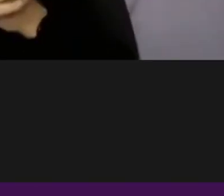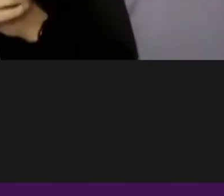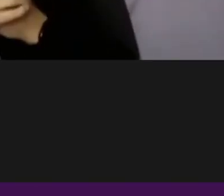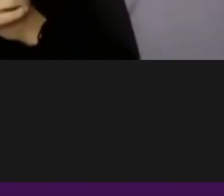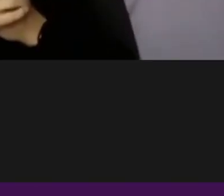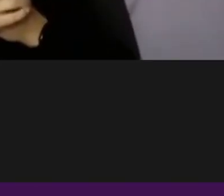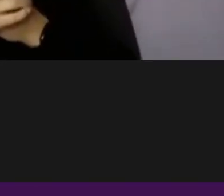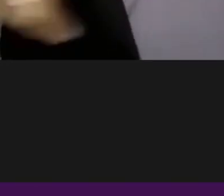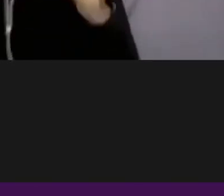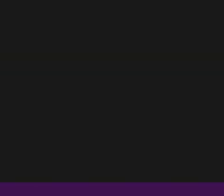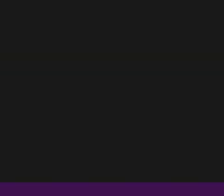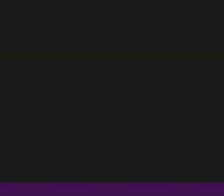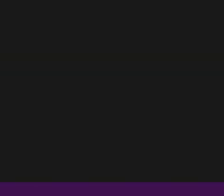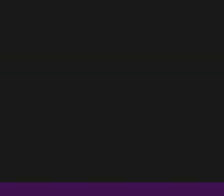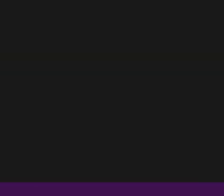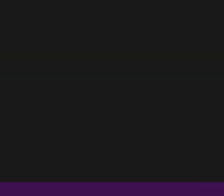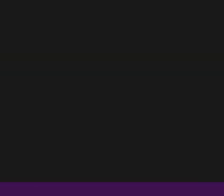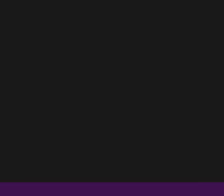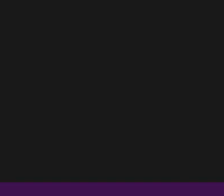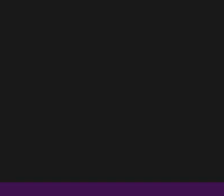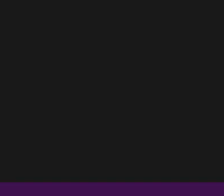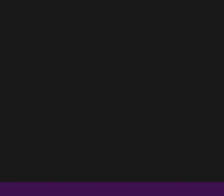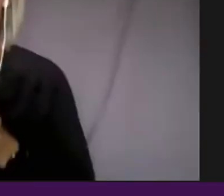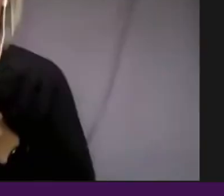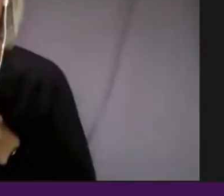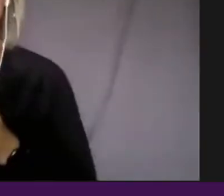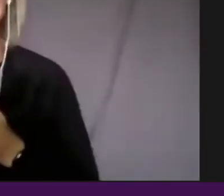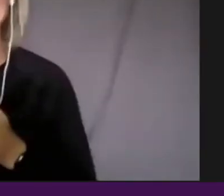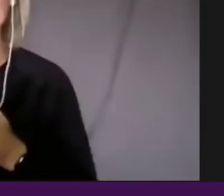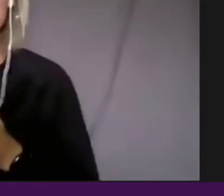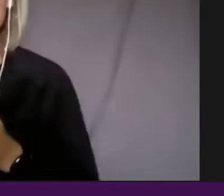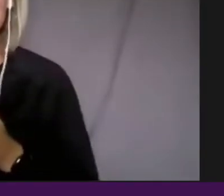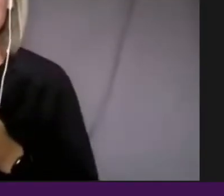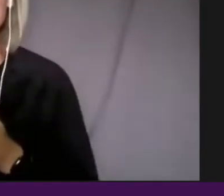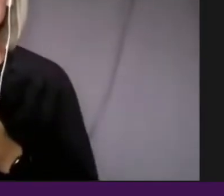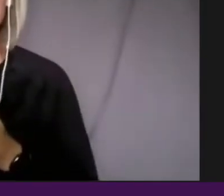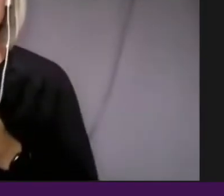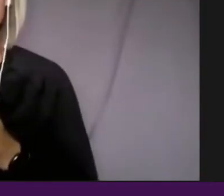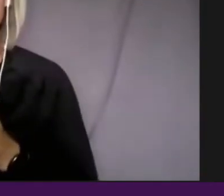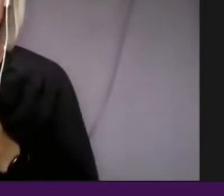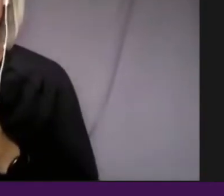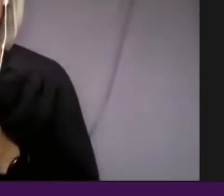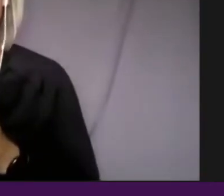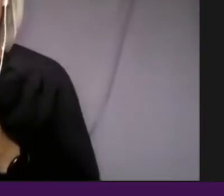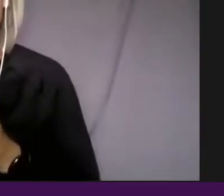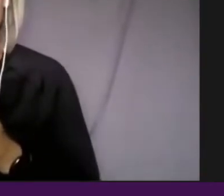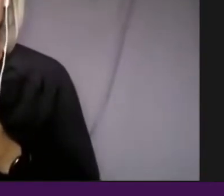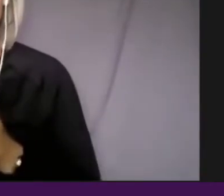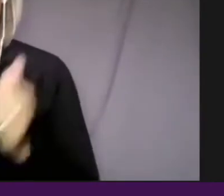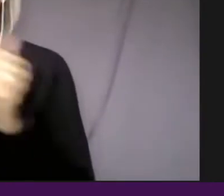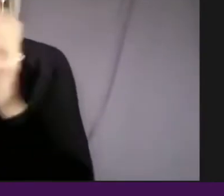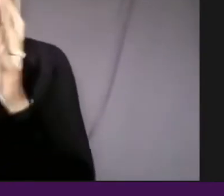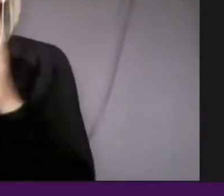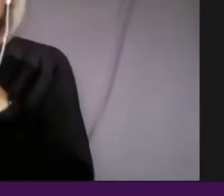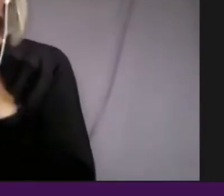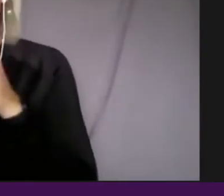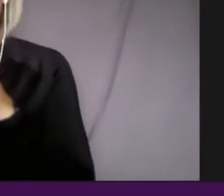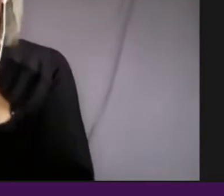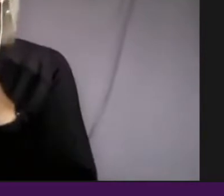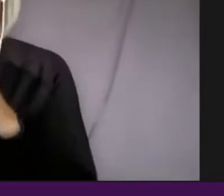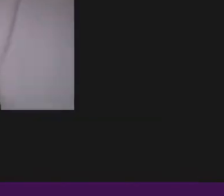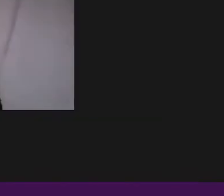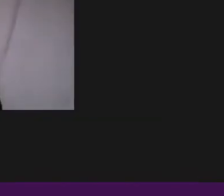come on up. Uh, Chris Hastings with world channel and America reframed ye Chen and Michelle